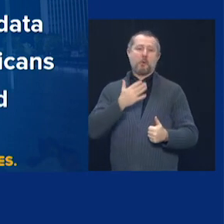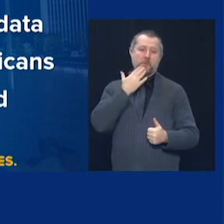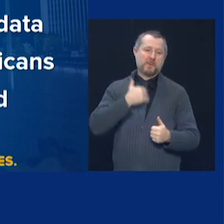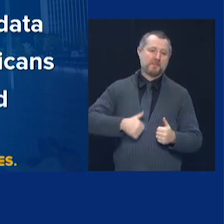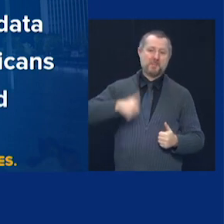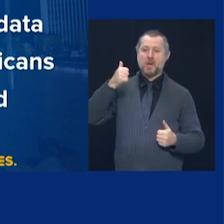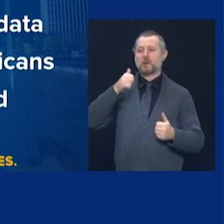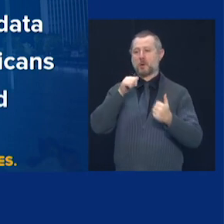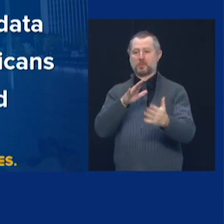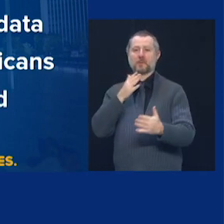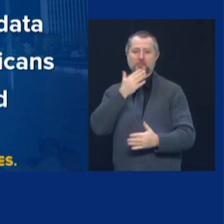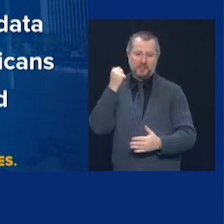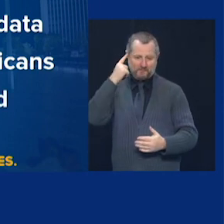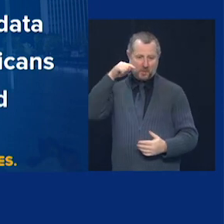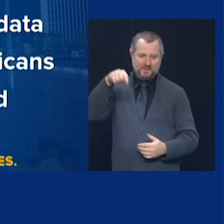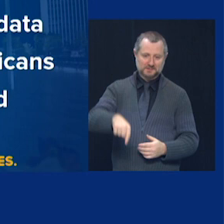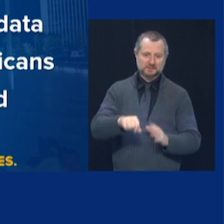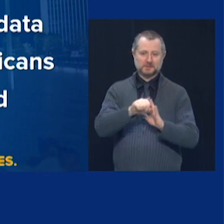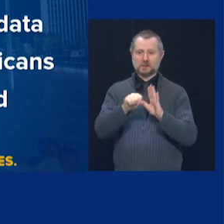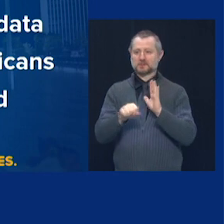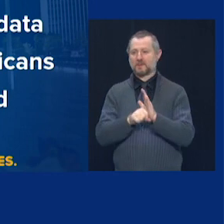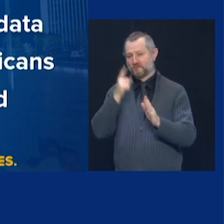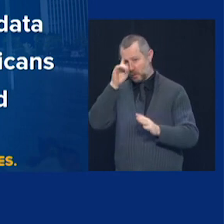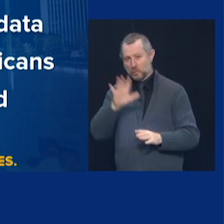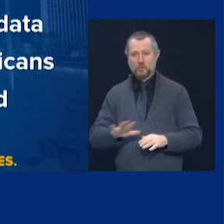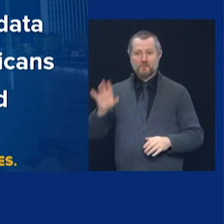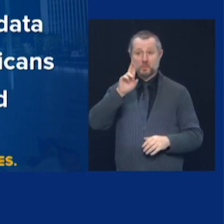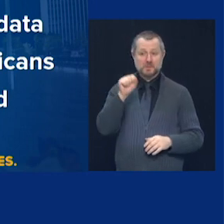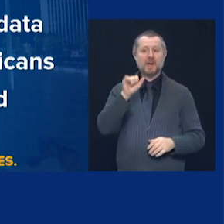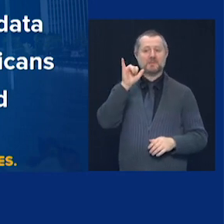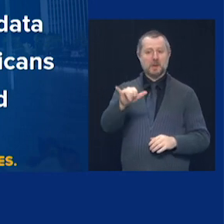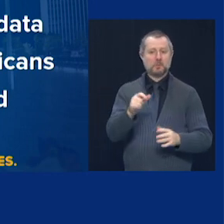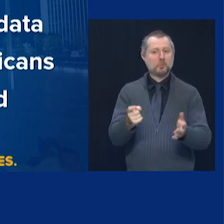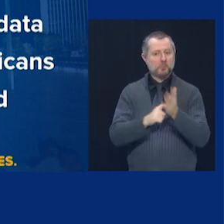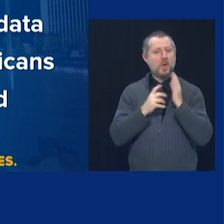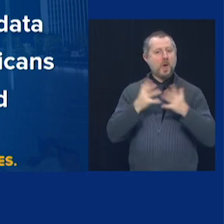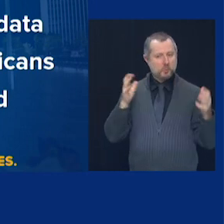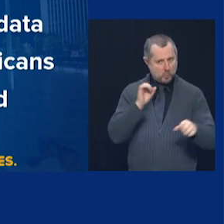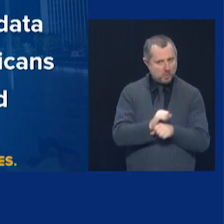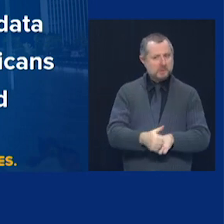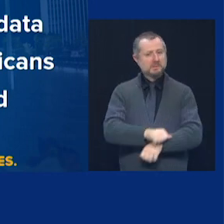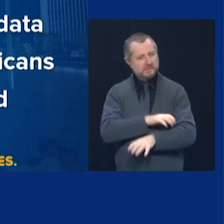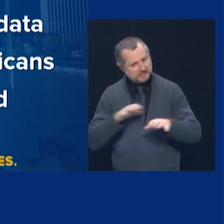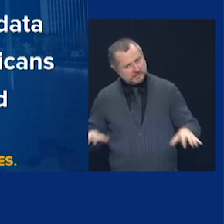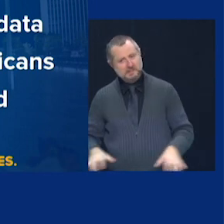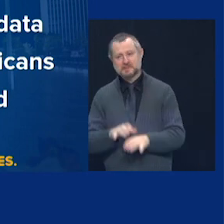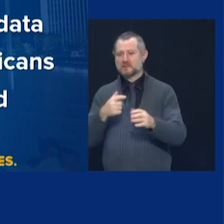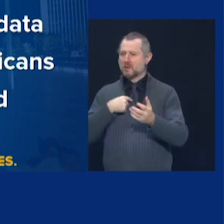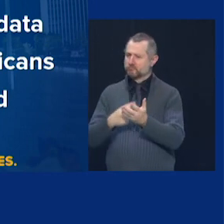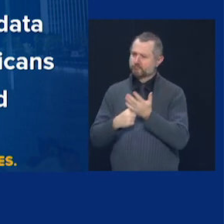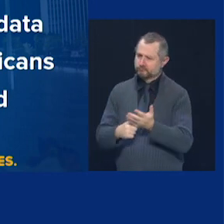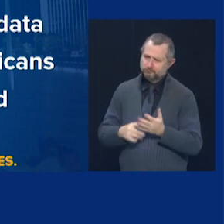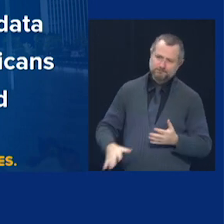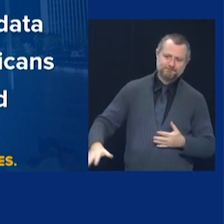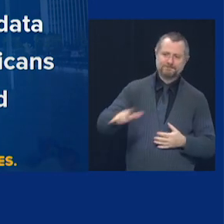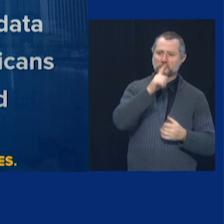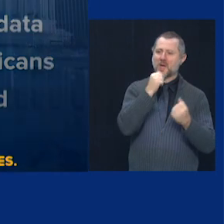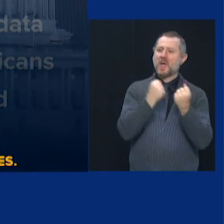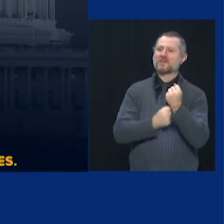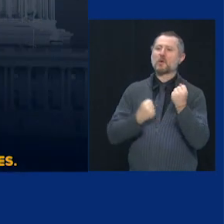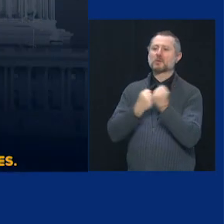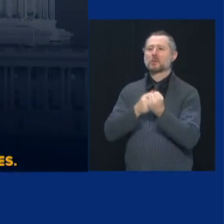It took a lot of work, but I want to congratulate all the advocates and people who stepped up and spoke up